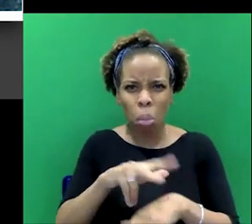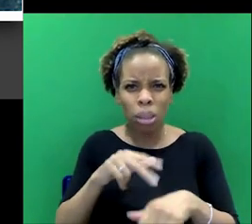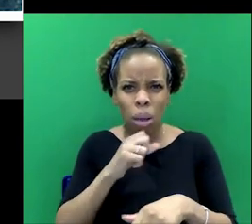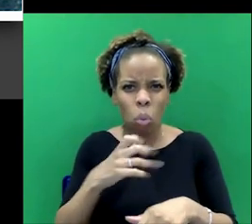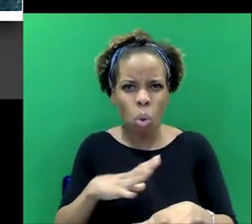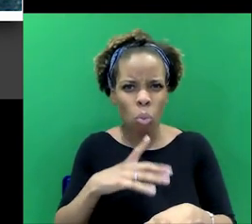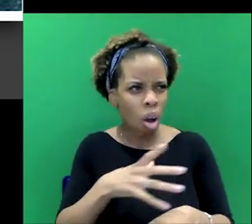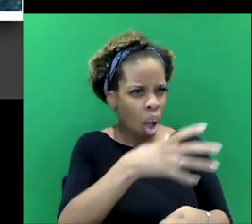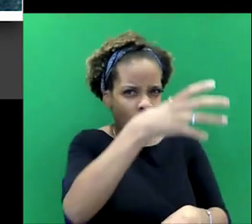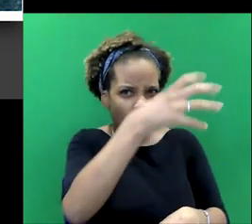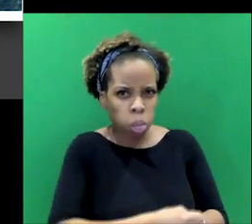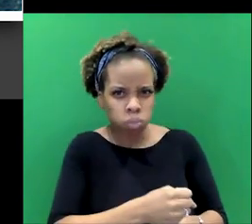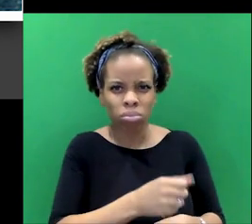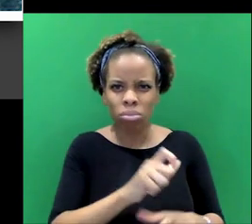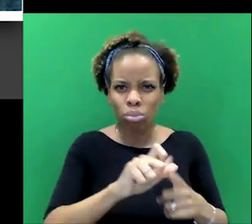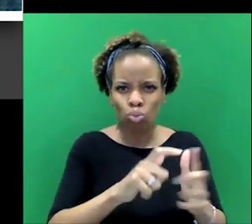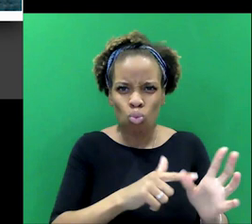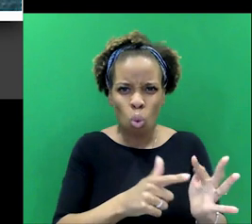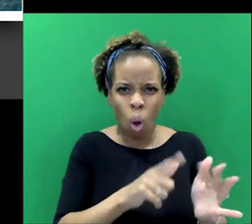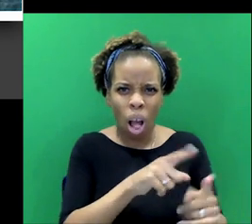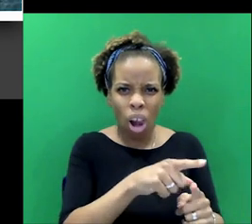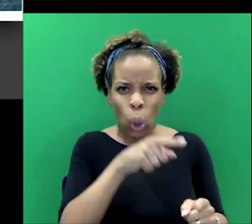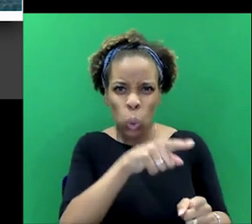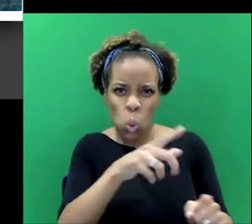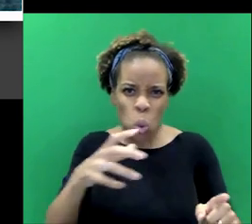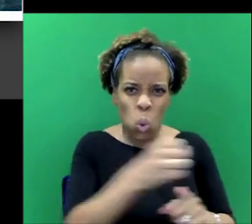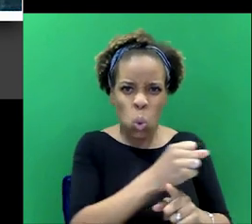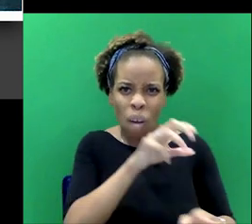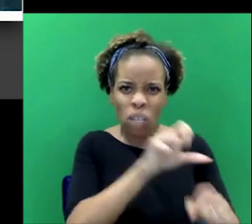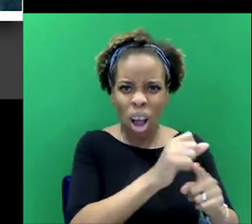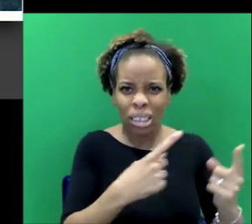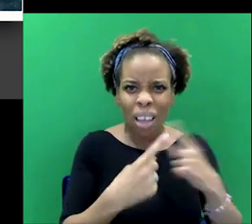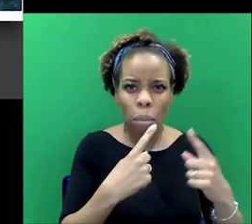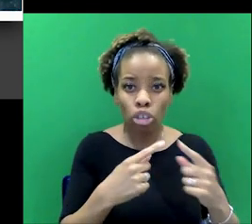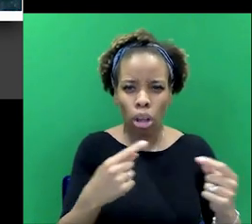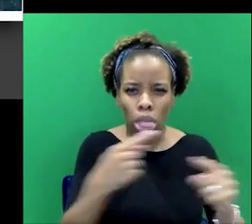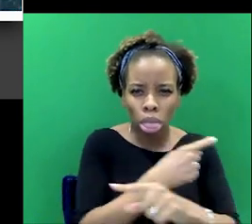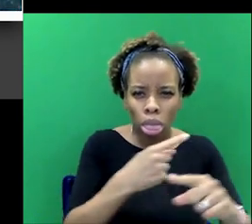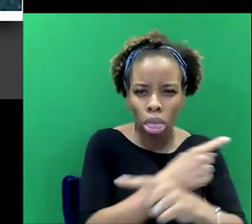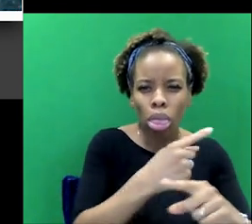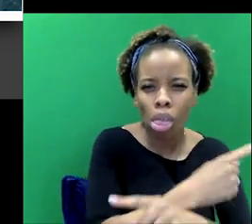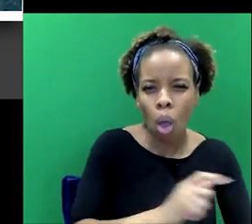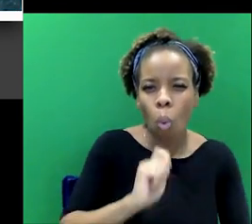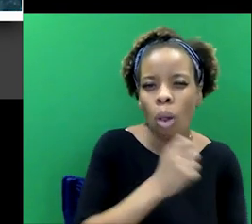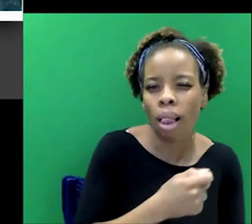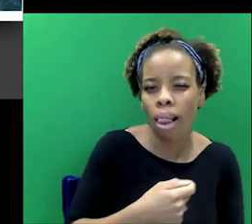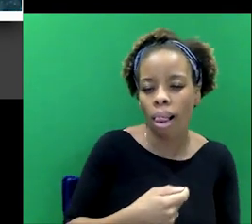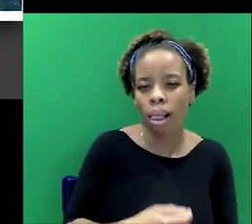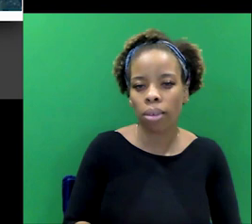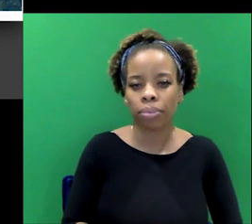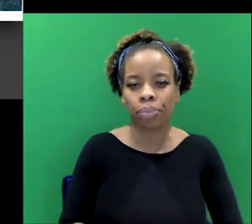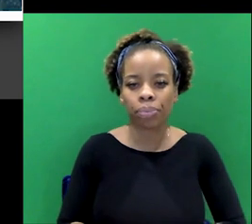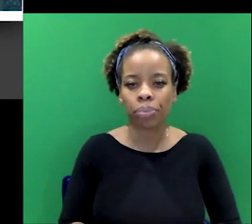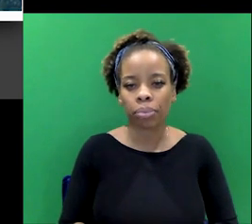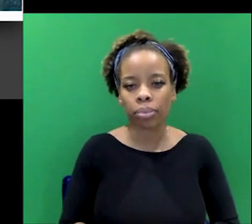make sure that he actually lays false trails for him and things. So it's amazing what he gets up to. It's crazy. It's an, it's an astonishing story, but